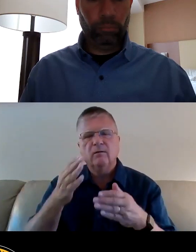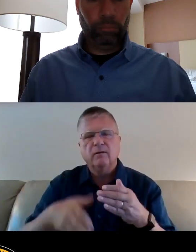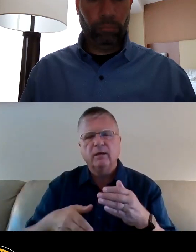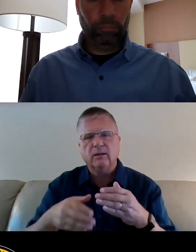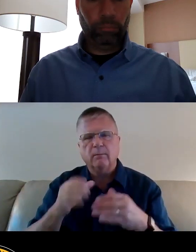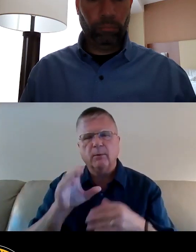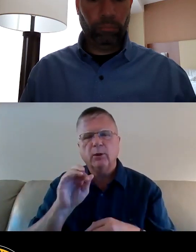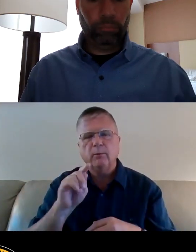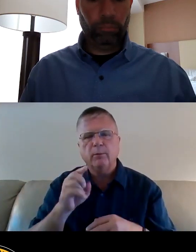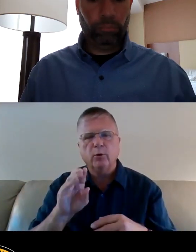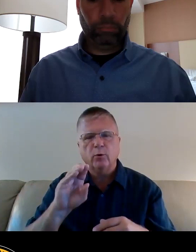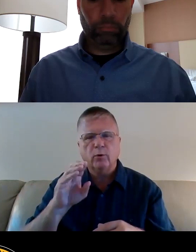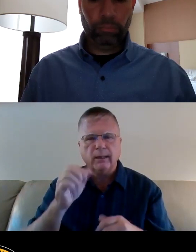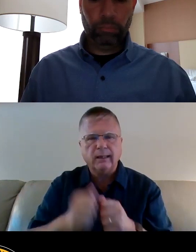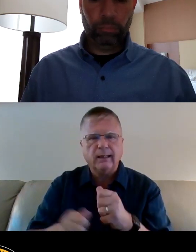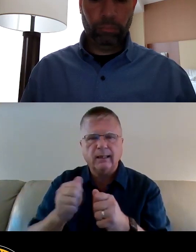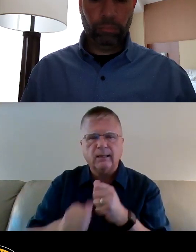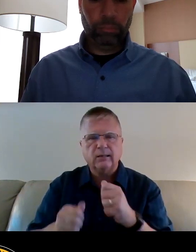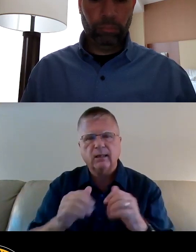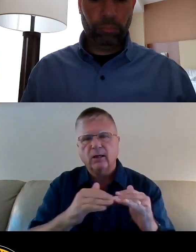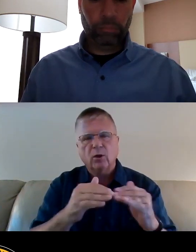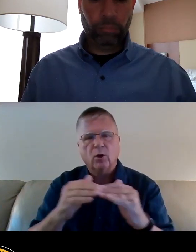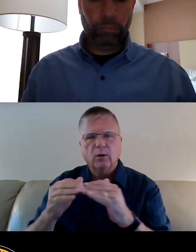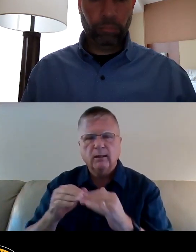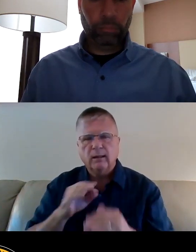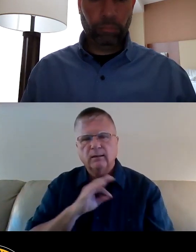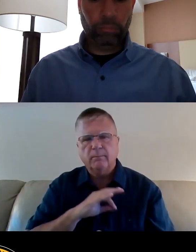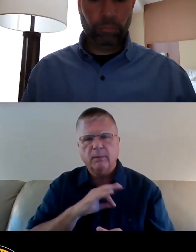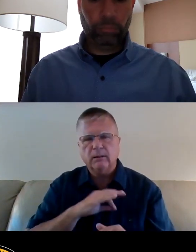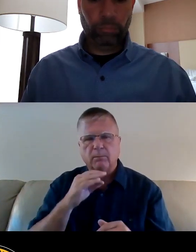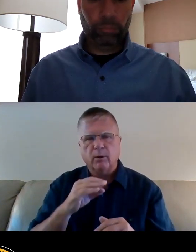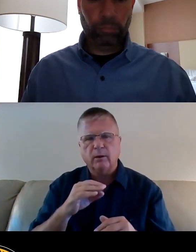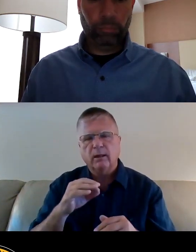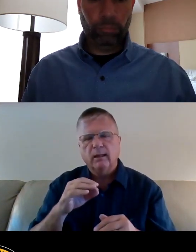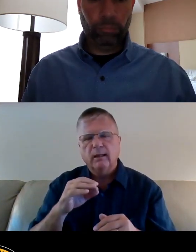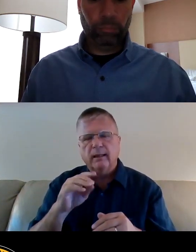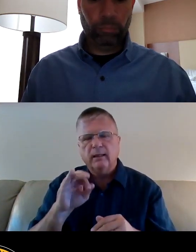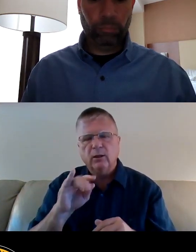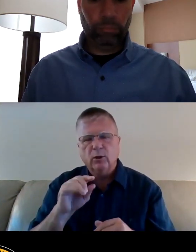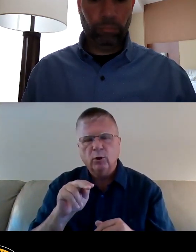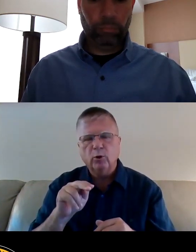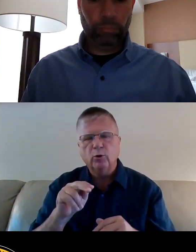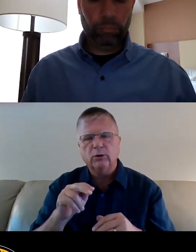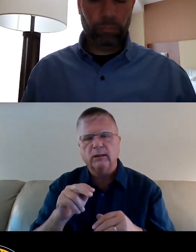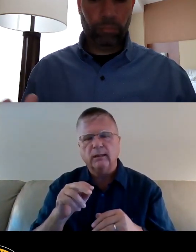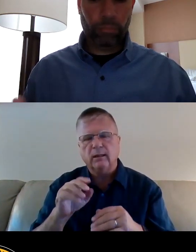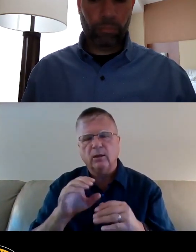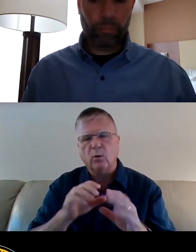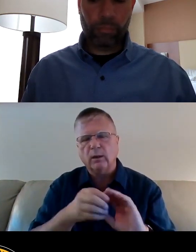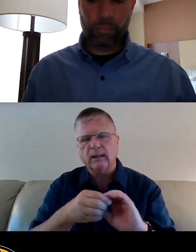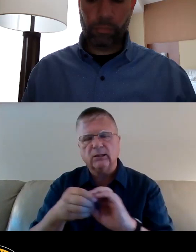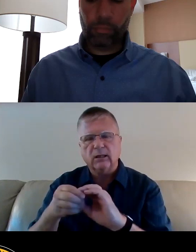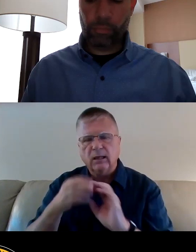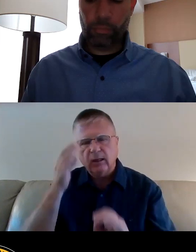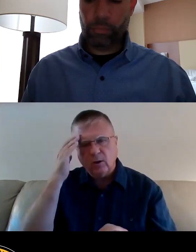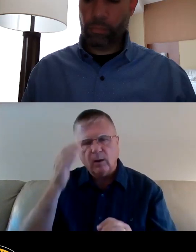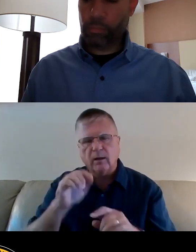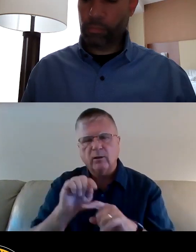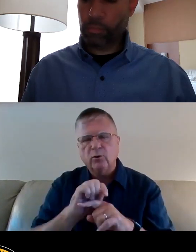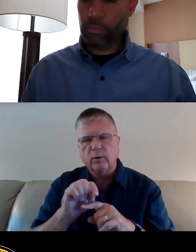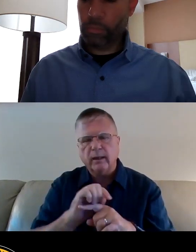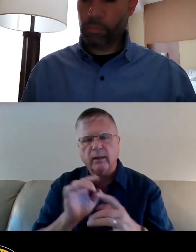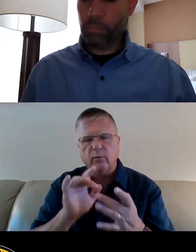colleagues at the Pittsburgh Digital Inclusion Coalition know how to reach, train, and protect Pittsburghers.